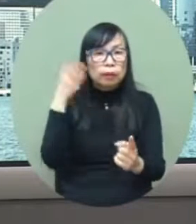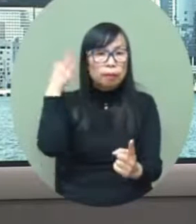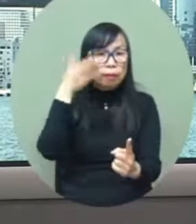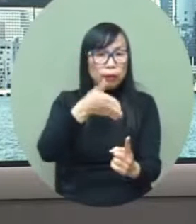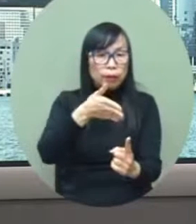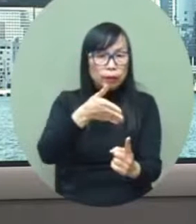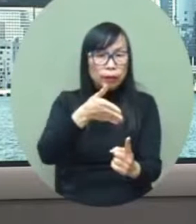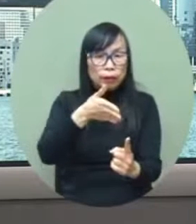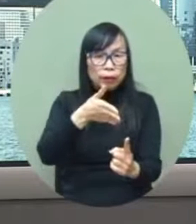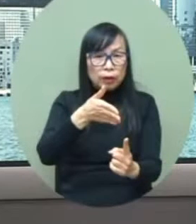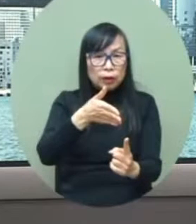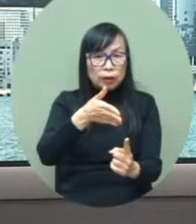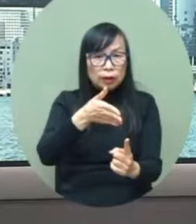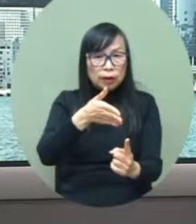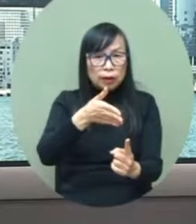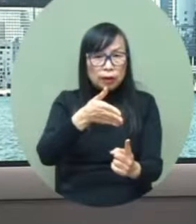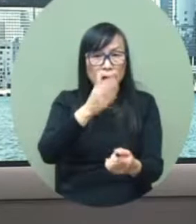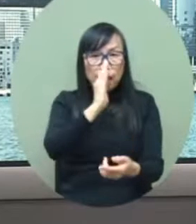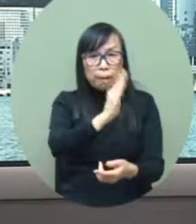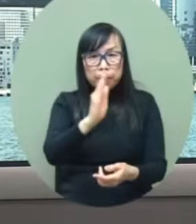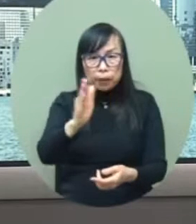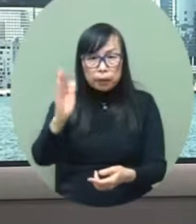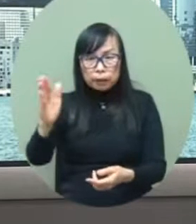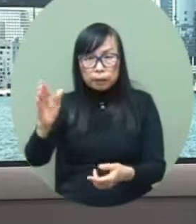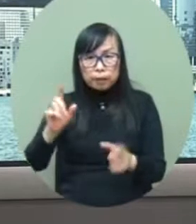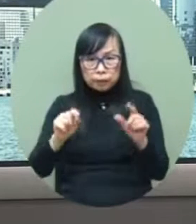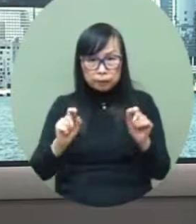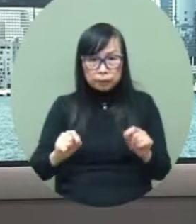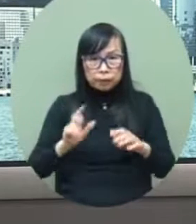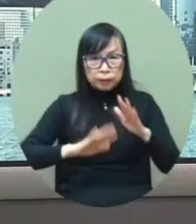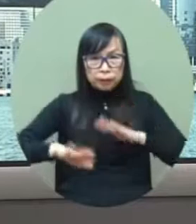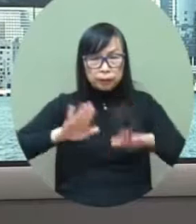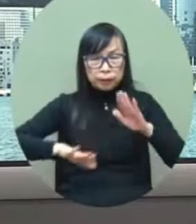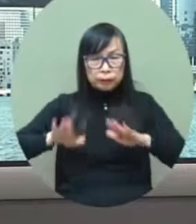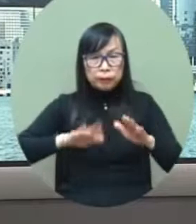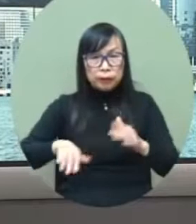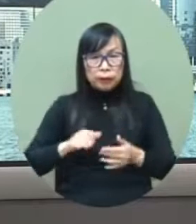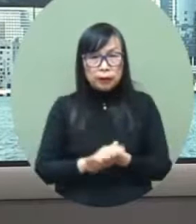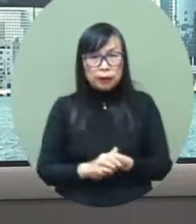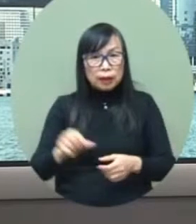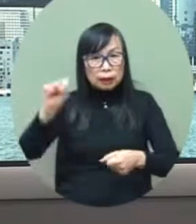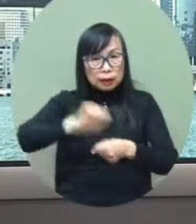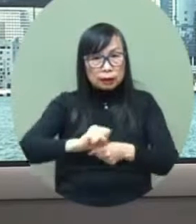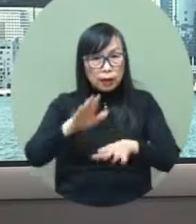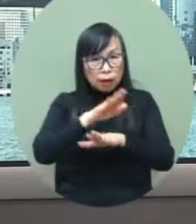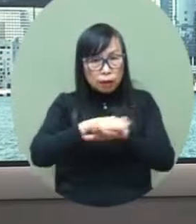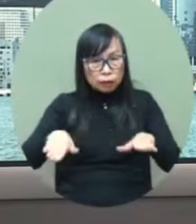for any probe we do we have to target various factors